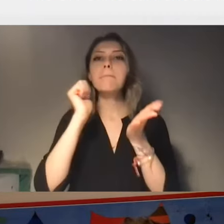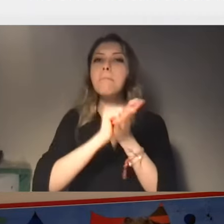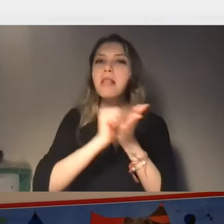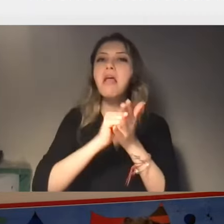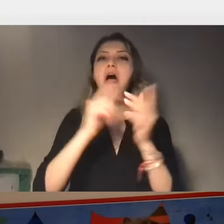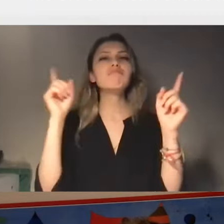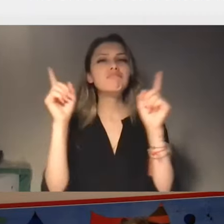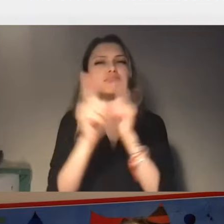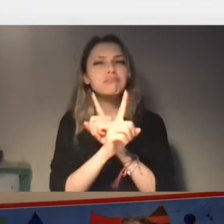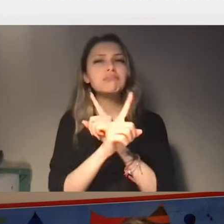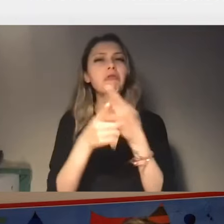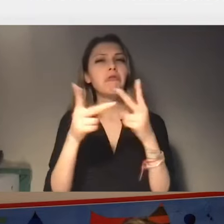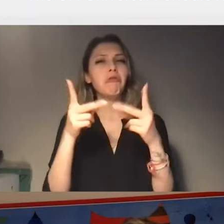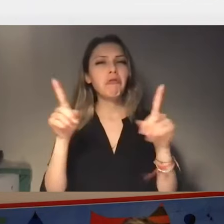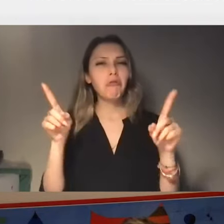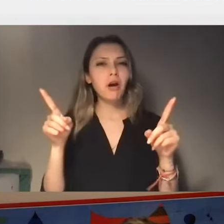based in Geneva.